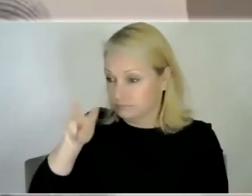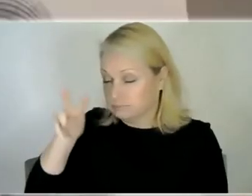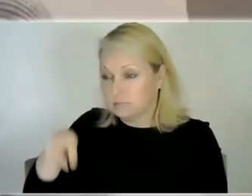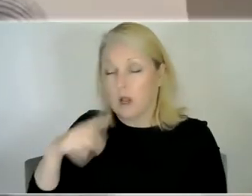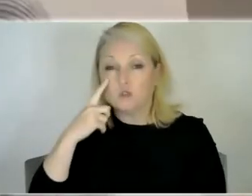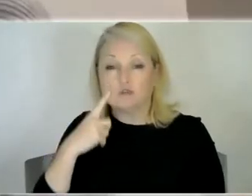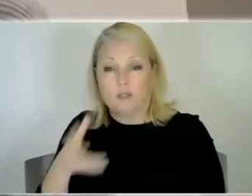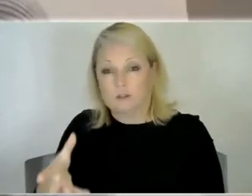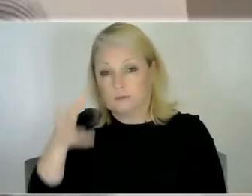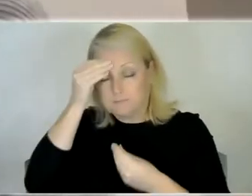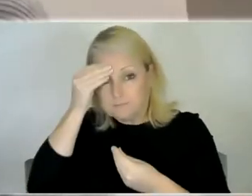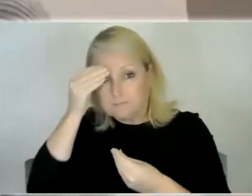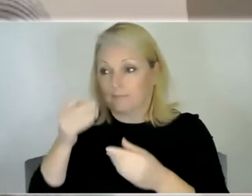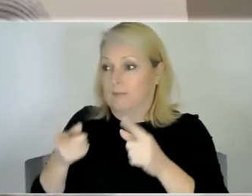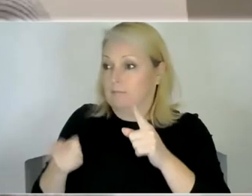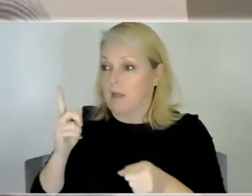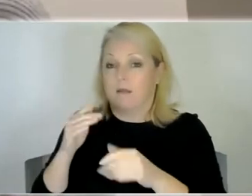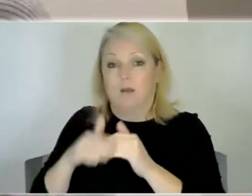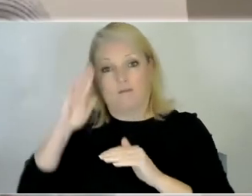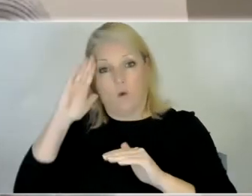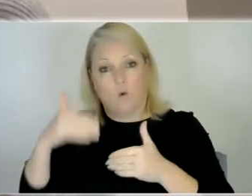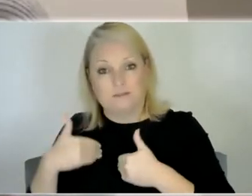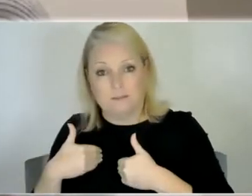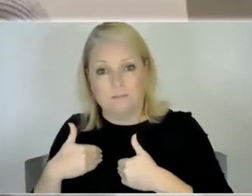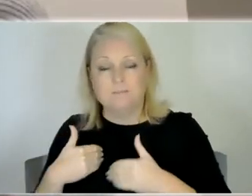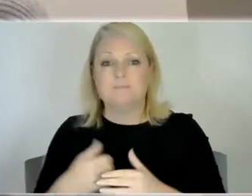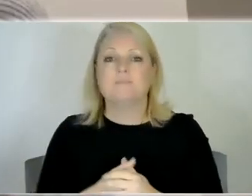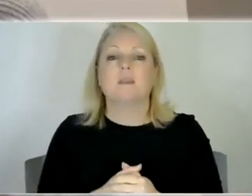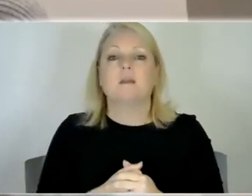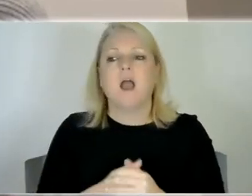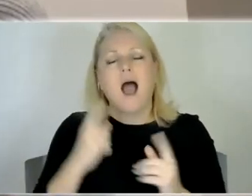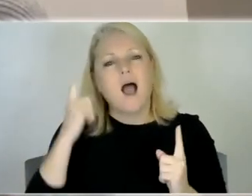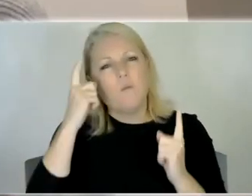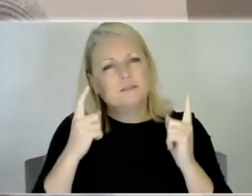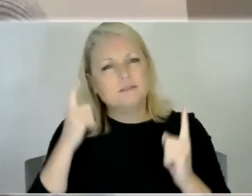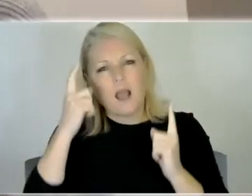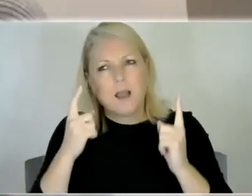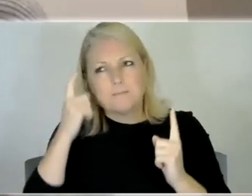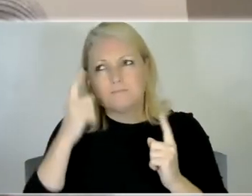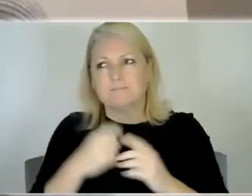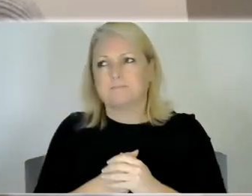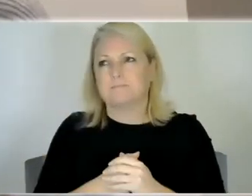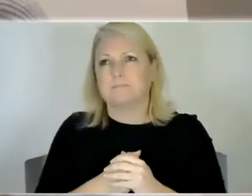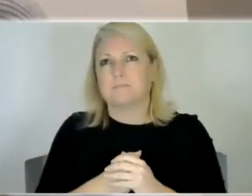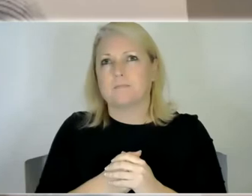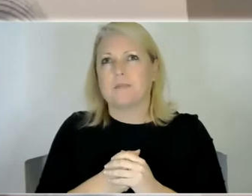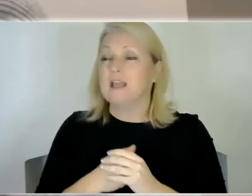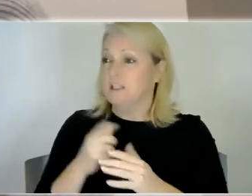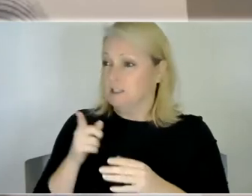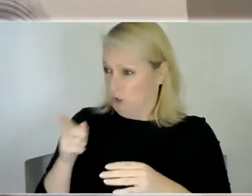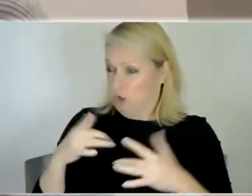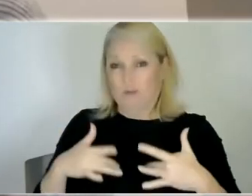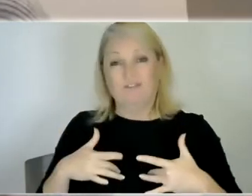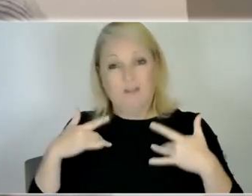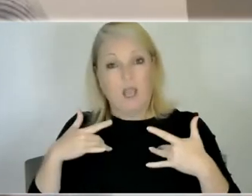grasp to kind of understand everything um was there a point where you felt like you had got your head around things